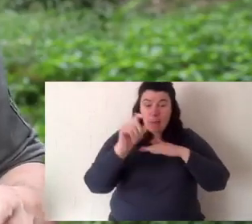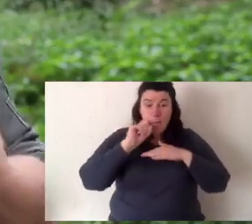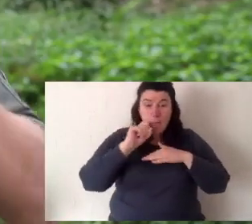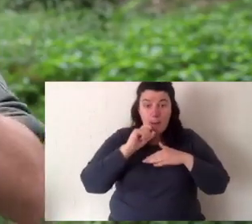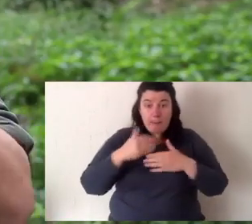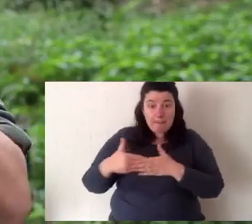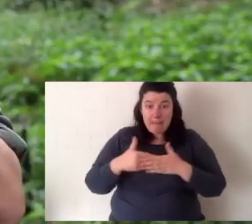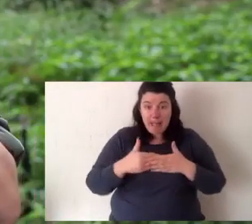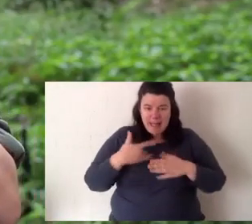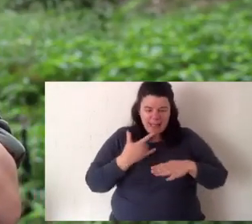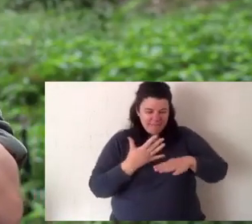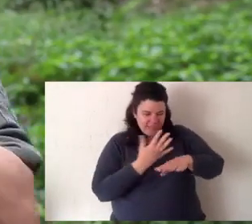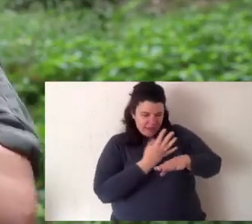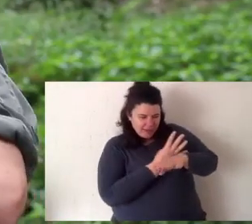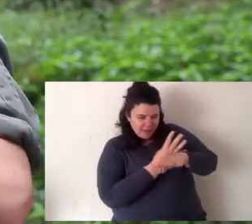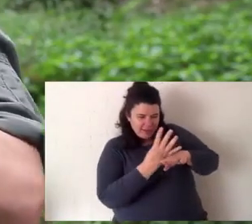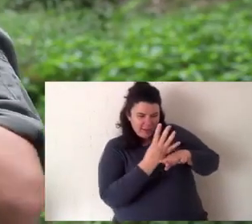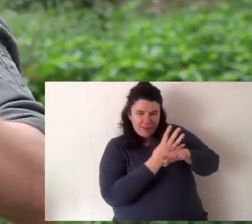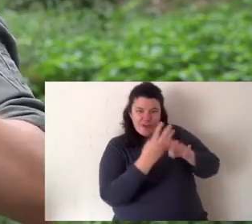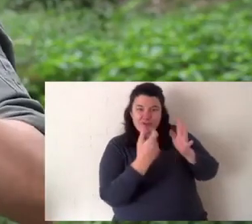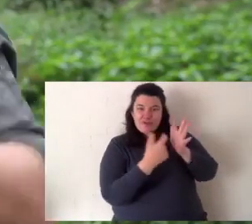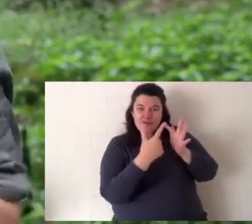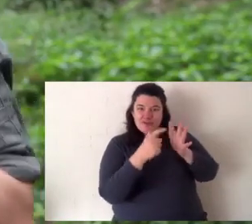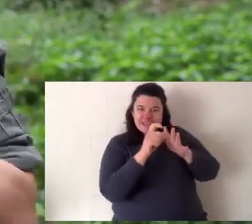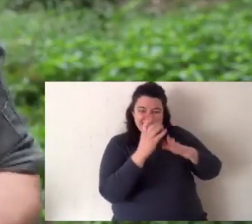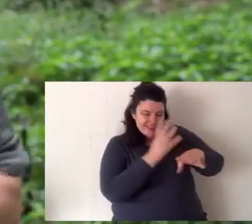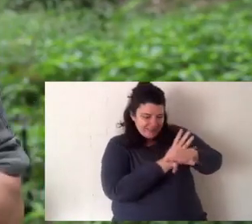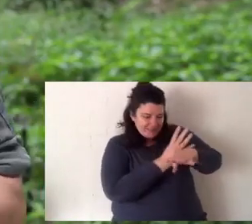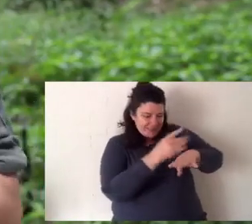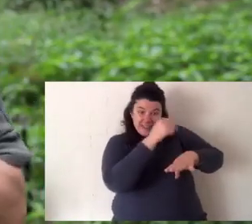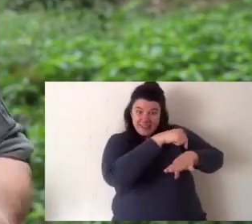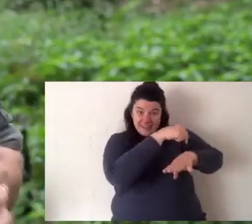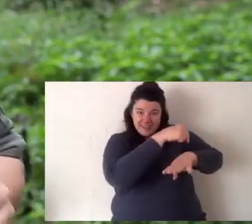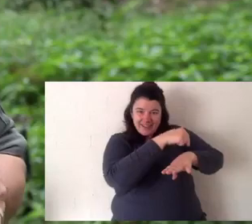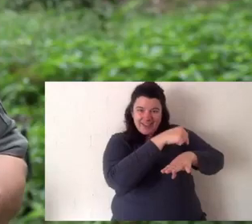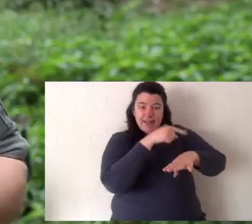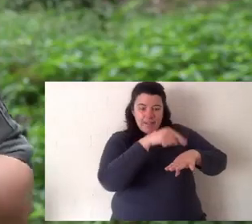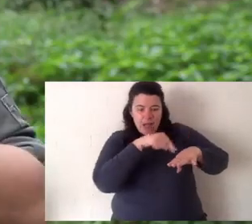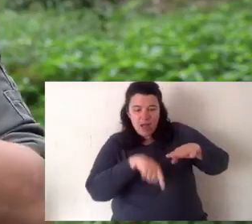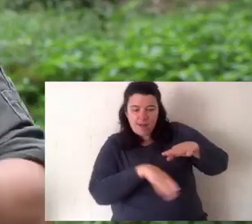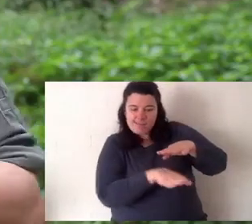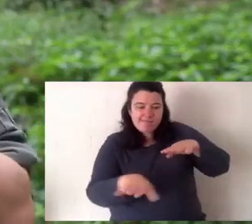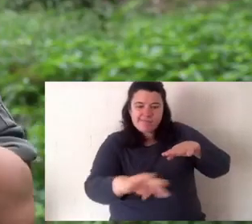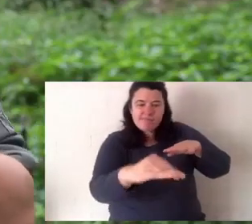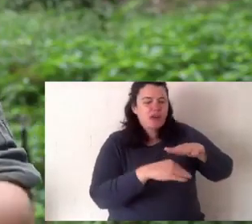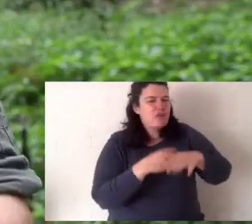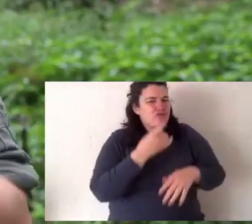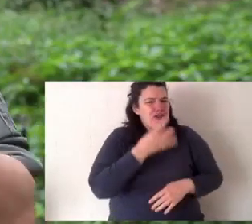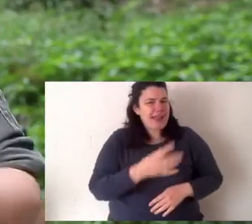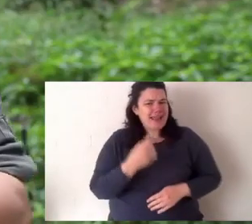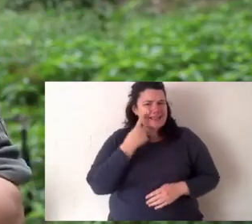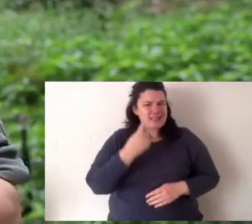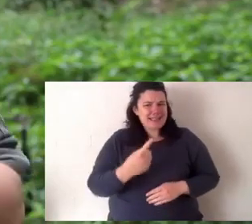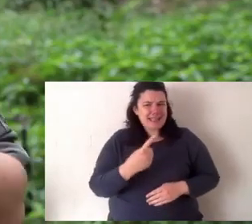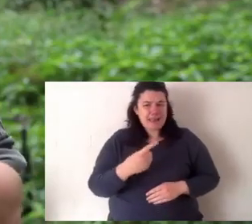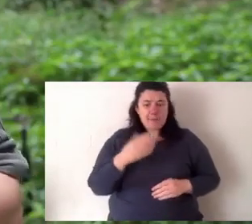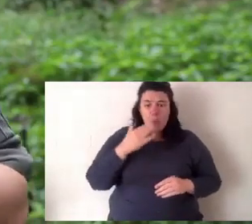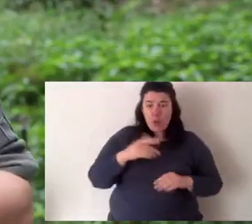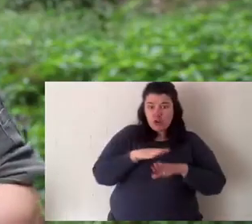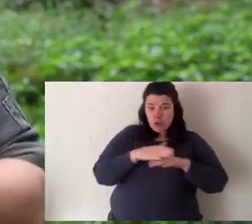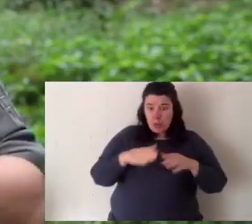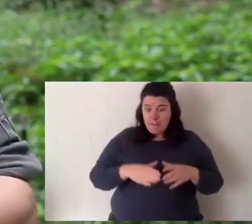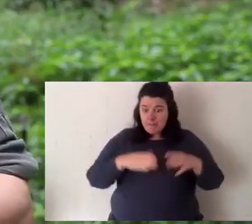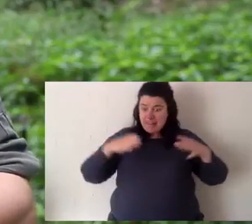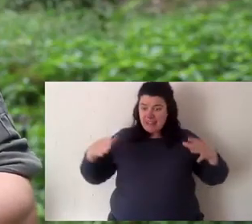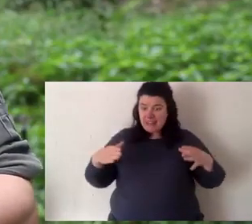water. Now, the hatchlings will live up in the weeds. And you very rarely see them. But the adult turtles, by the time they've reached maturity, they have